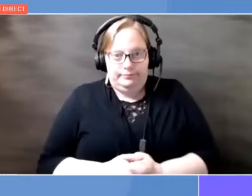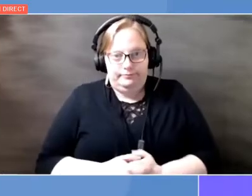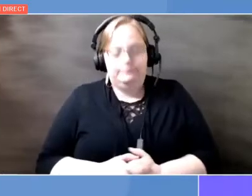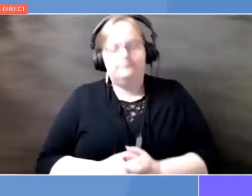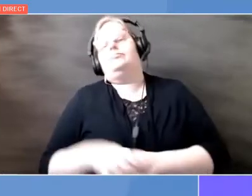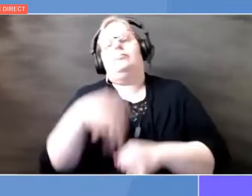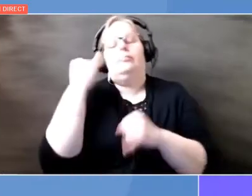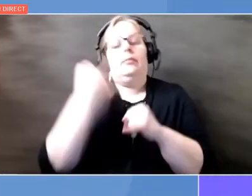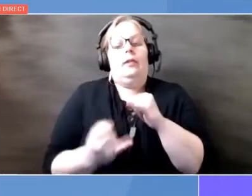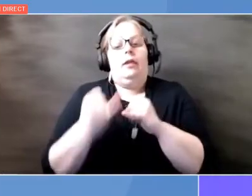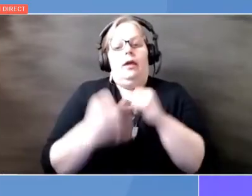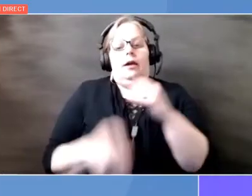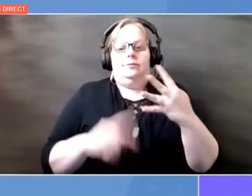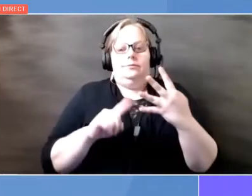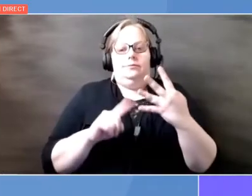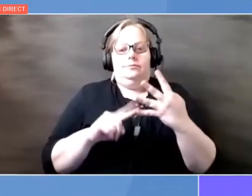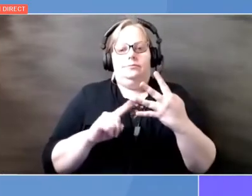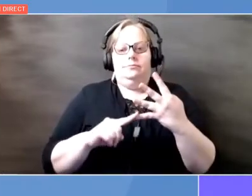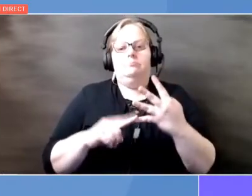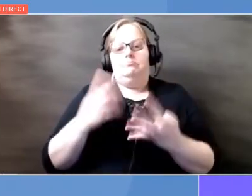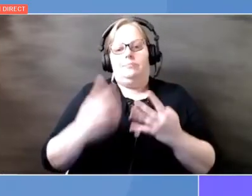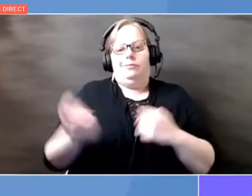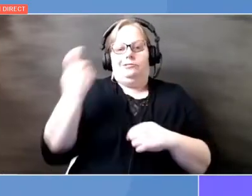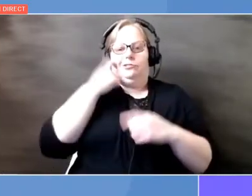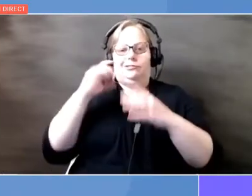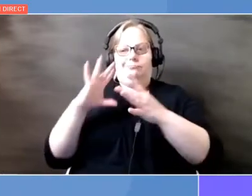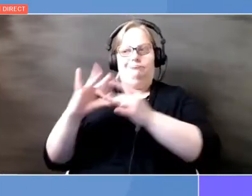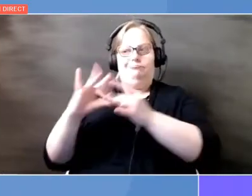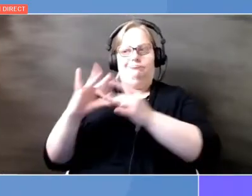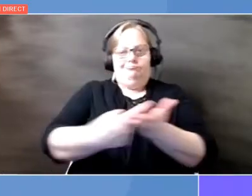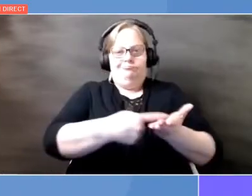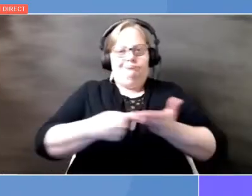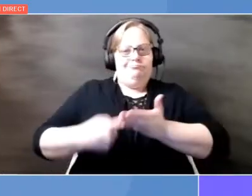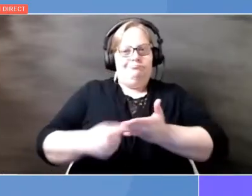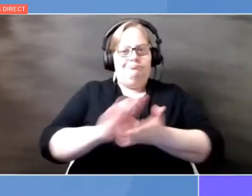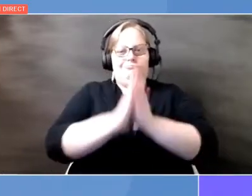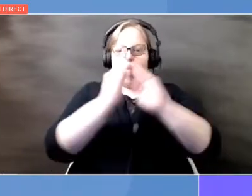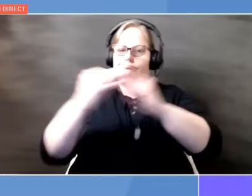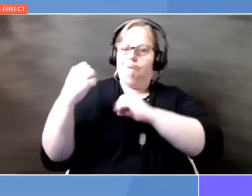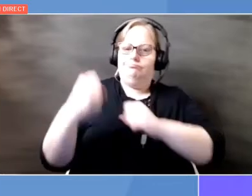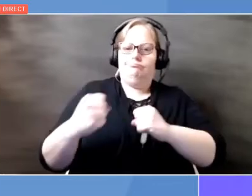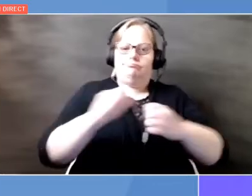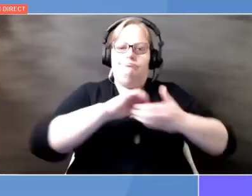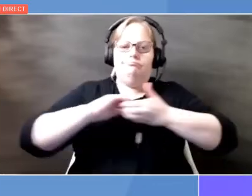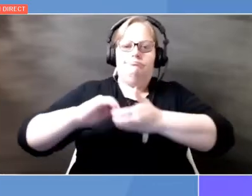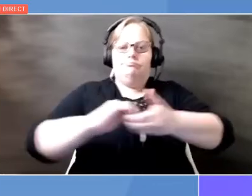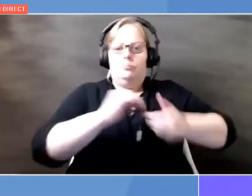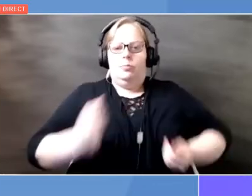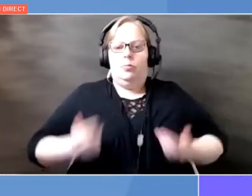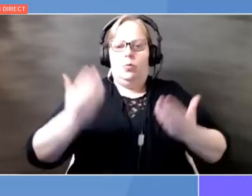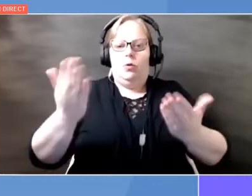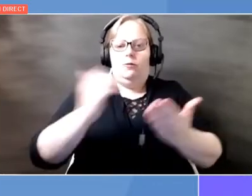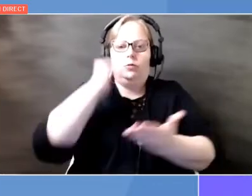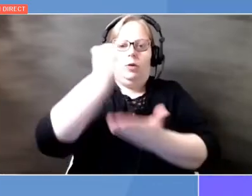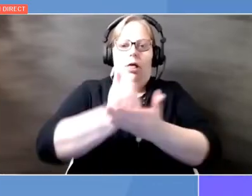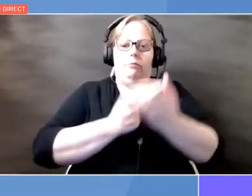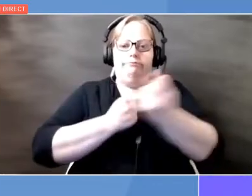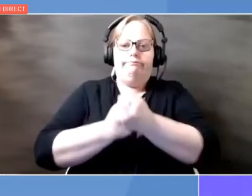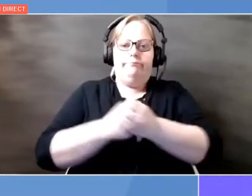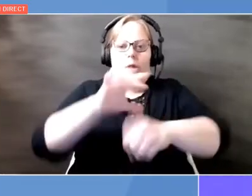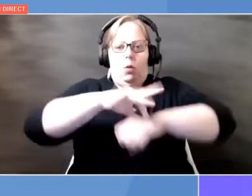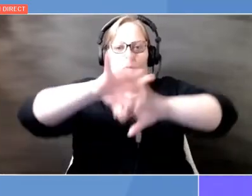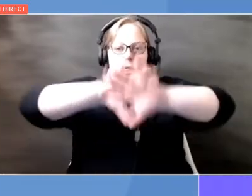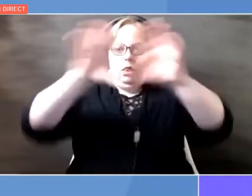and as we've just heard of discussion, we must strengthen our collective offer of assistance to the Global South by